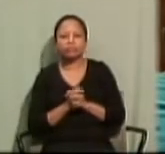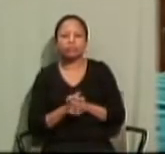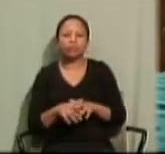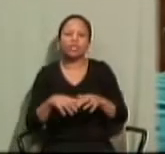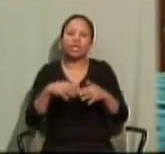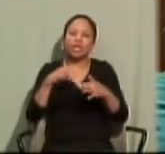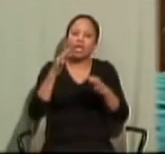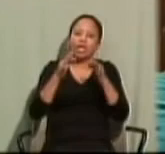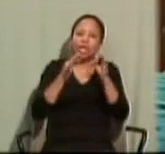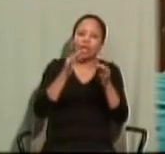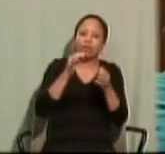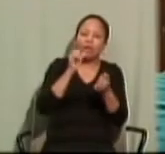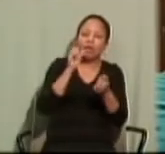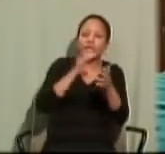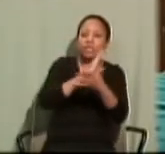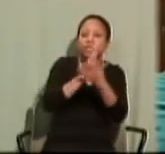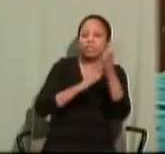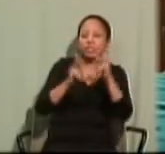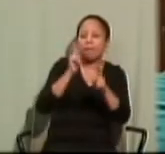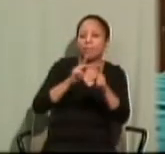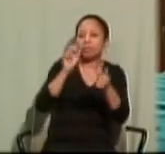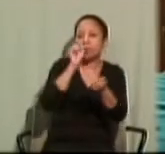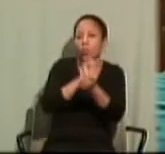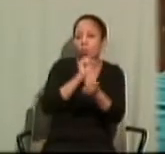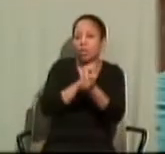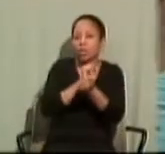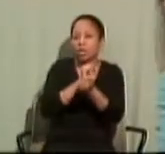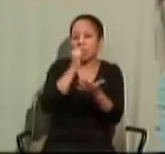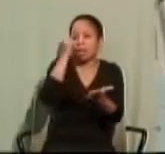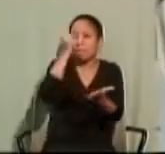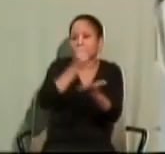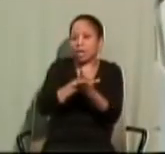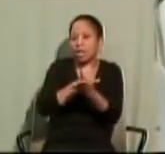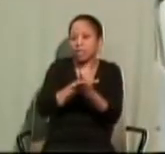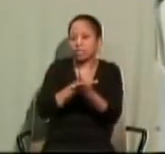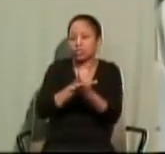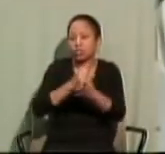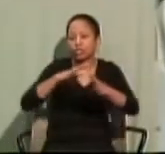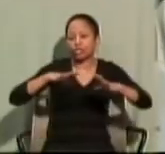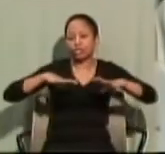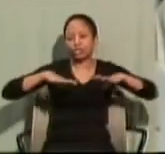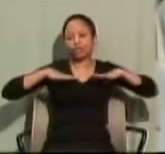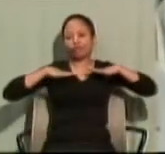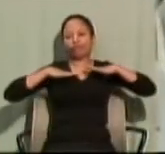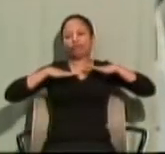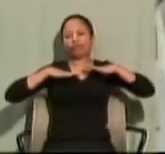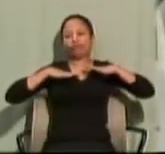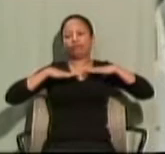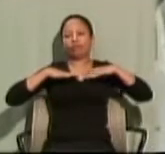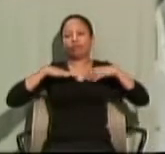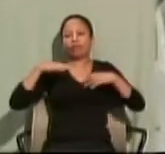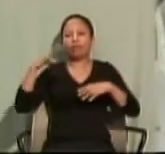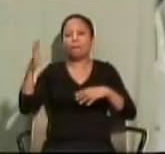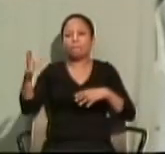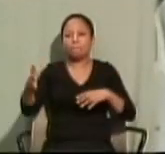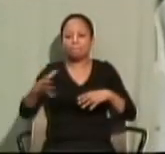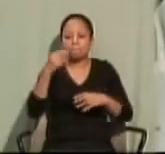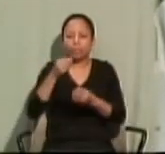while the people who provide the money receive practically